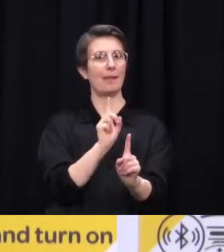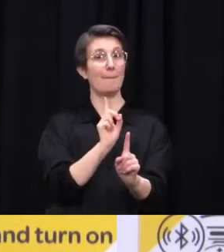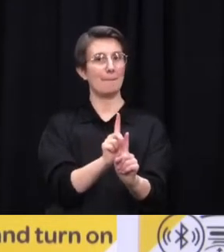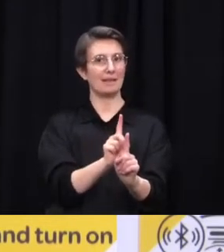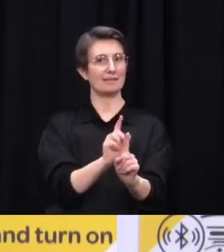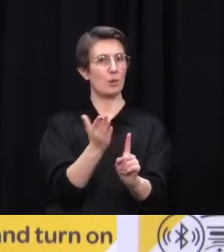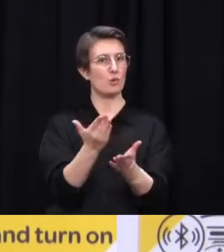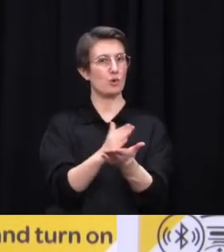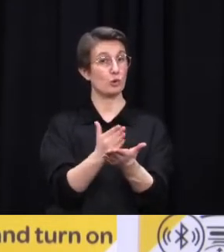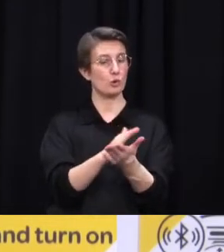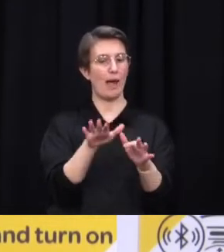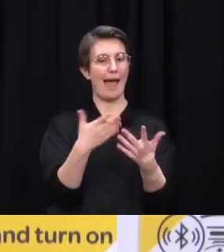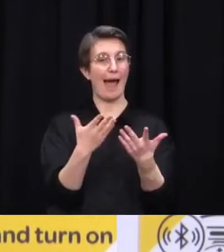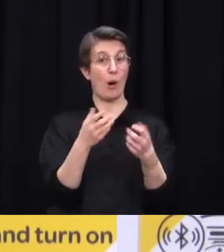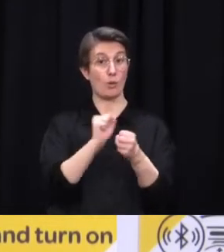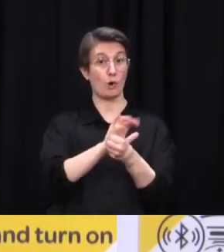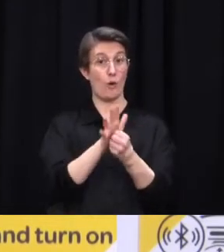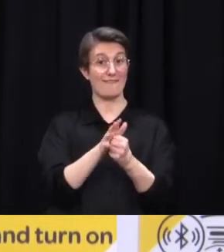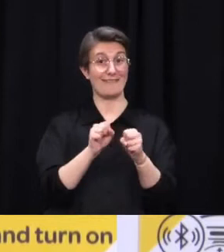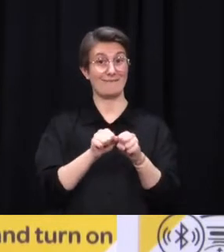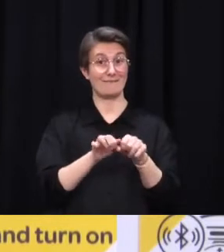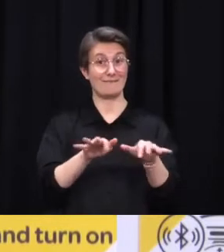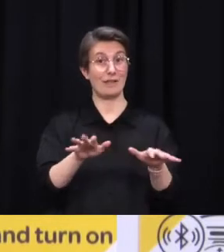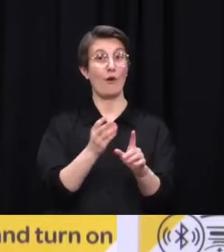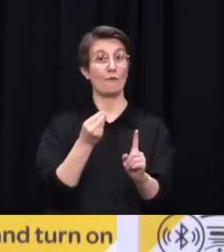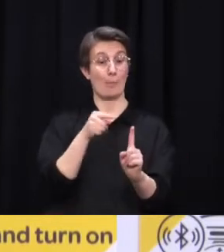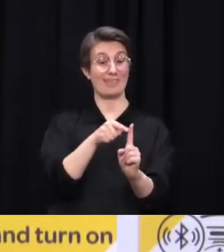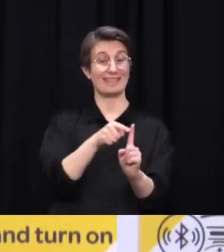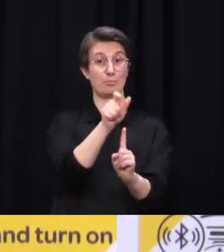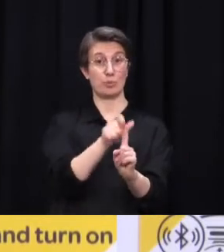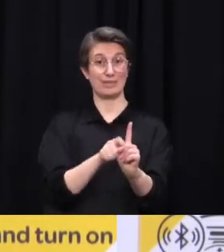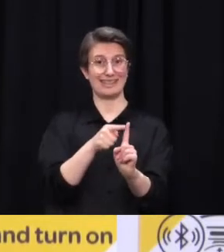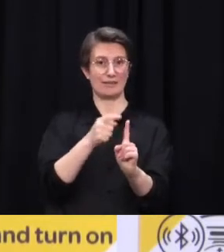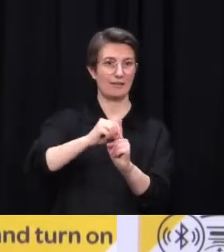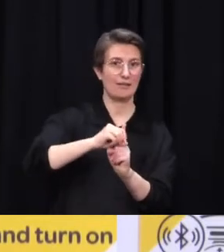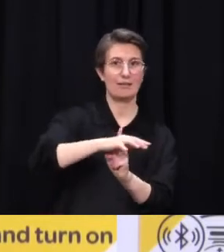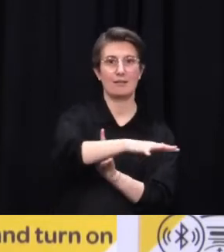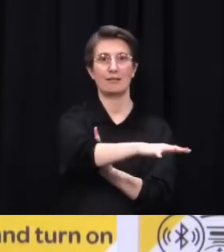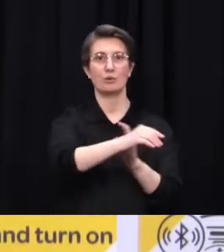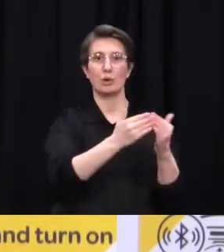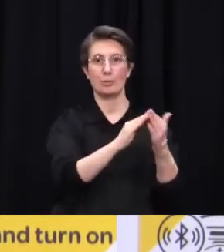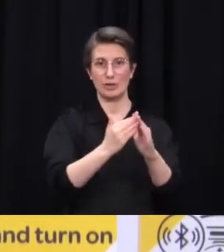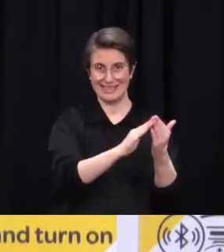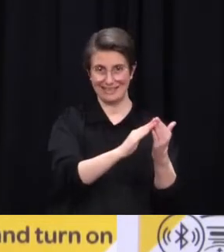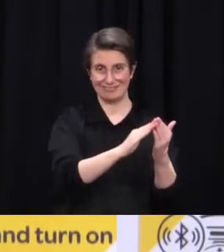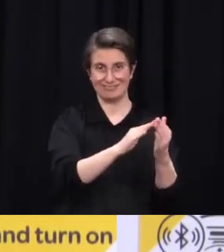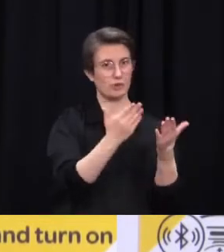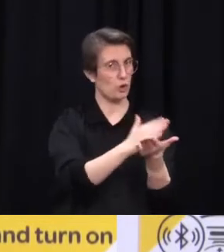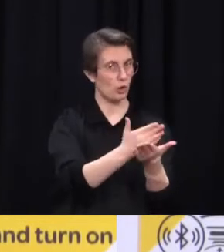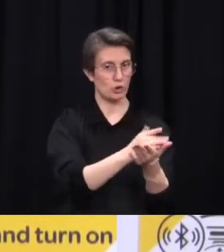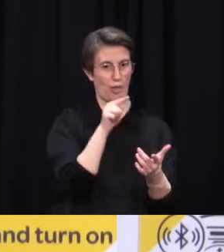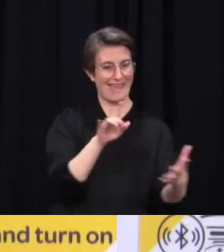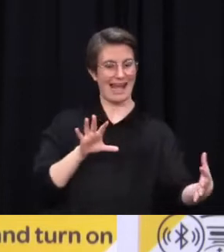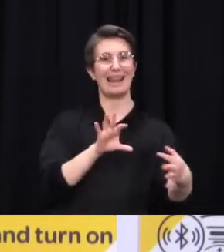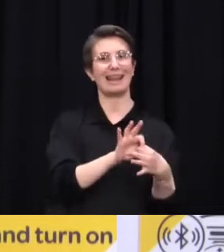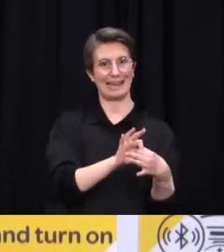that person into the community. But that person also, or there was infection also of three people in the neighbouring room. So those four people are